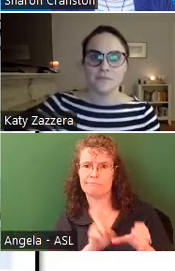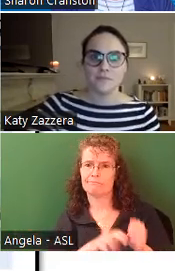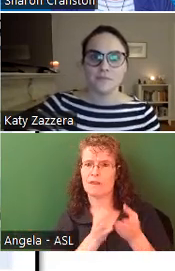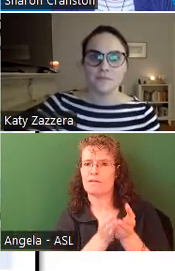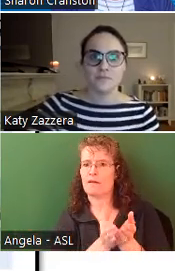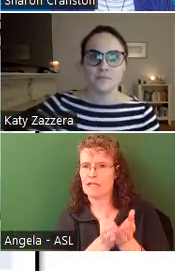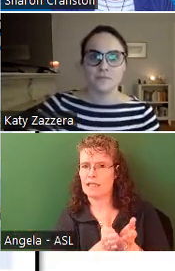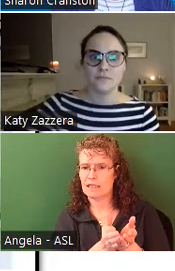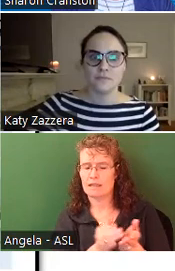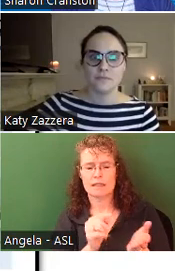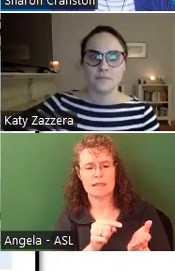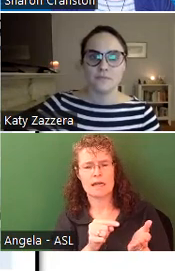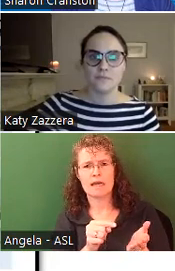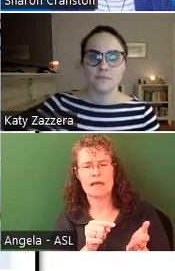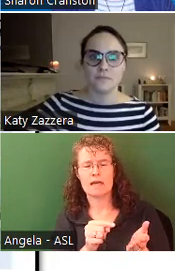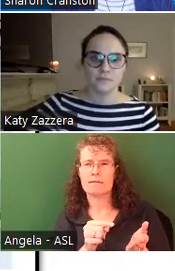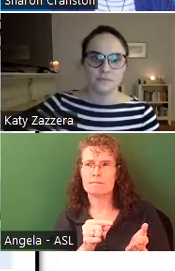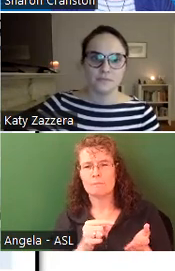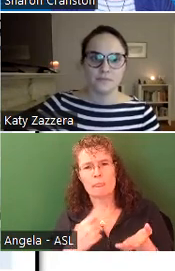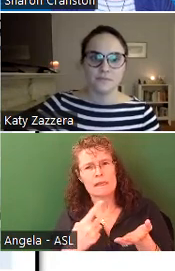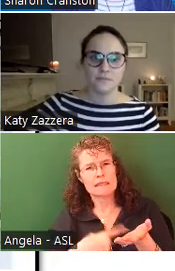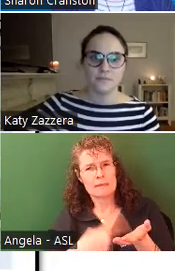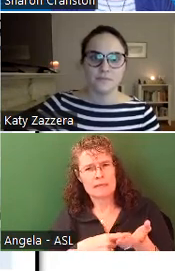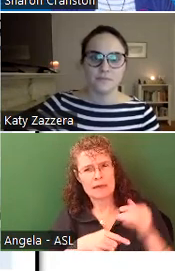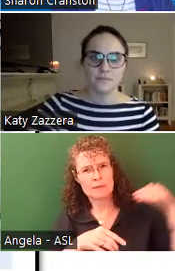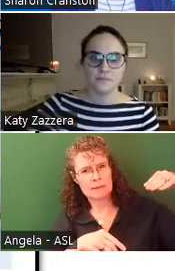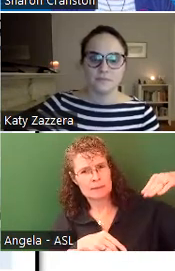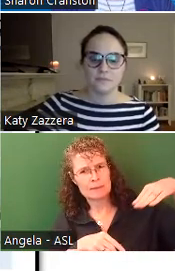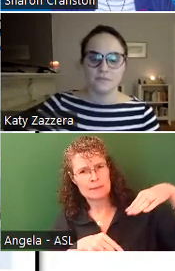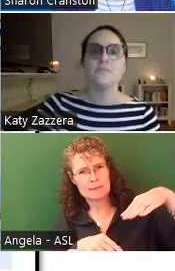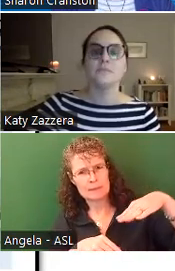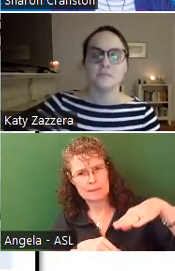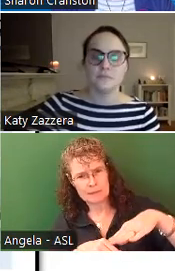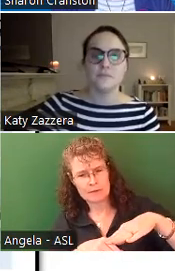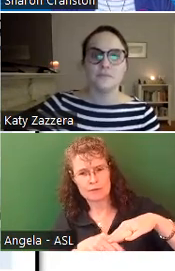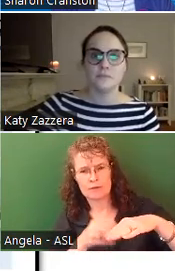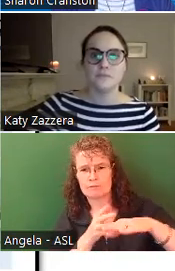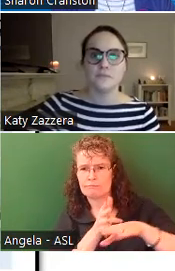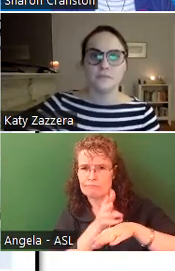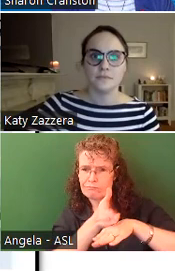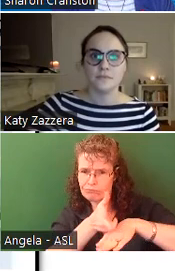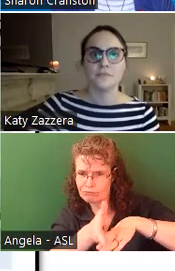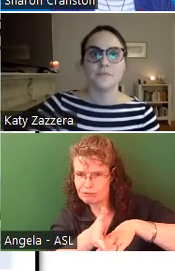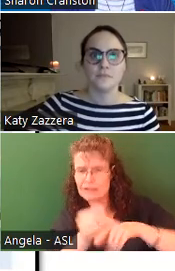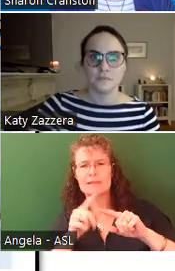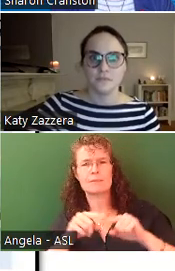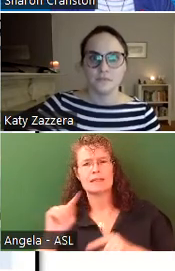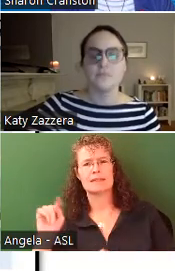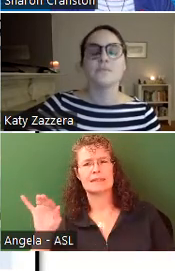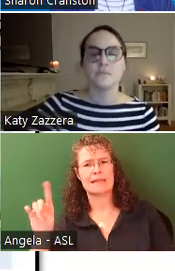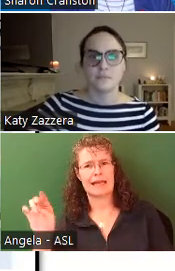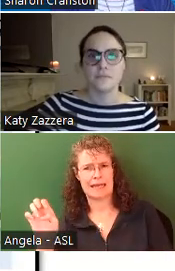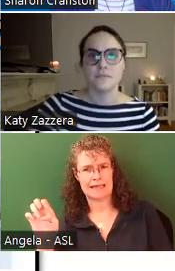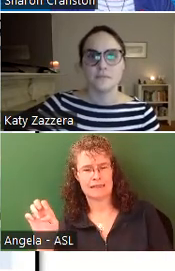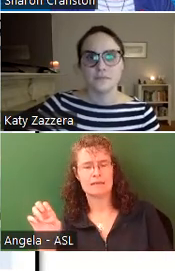is how much sometimes there's an incline to come in and off the ferry depending on the tide. And I'm